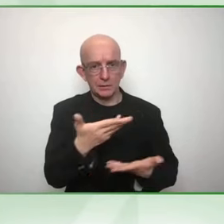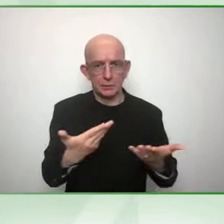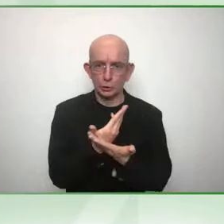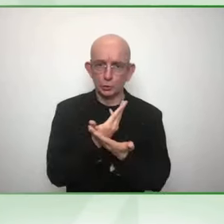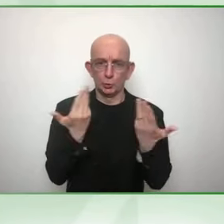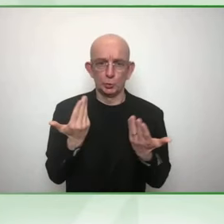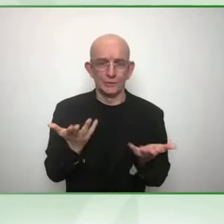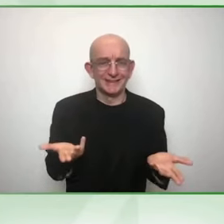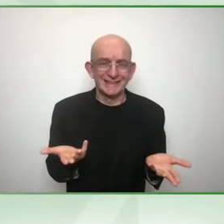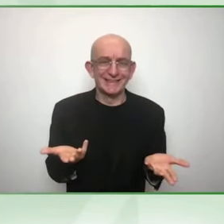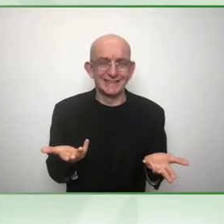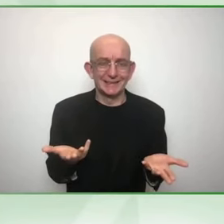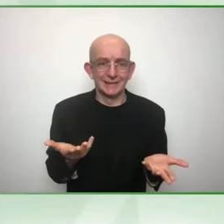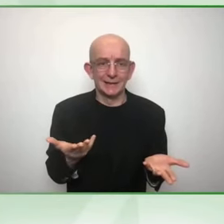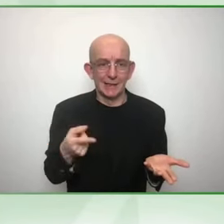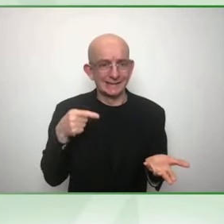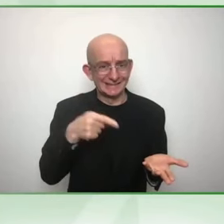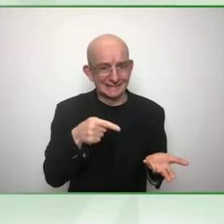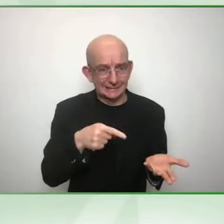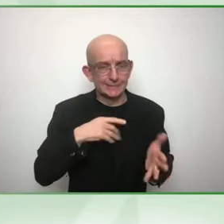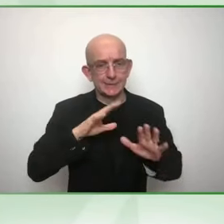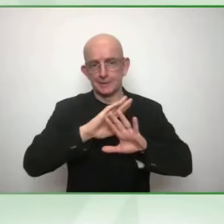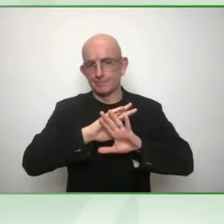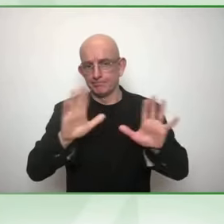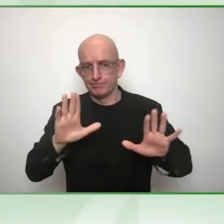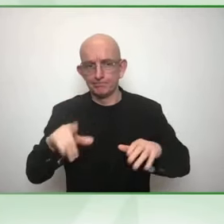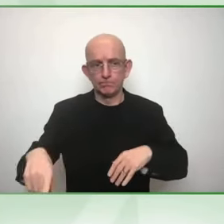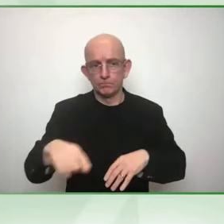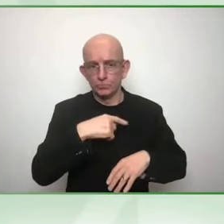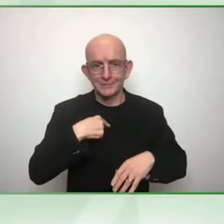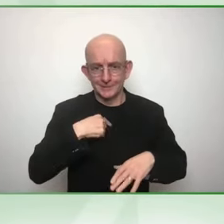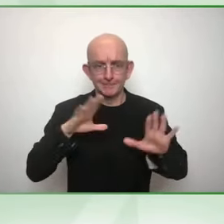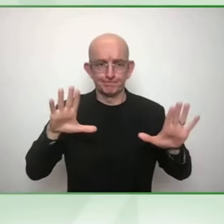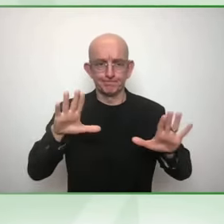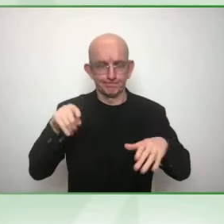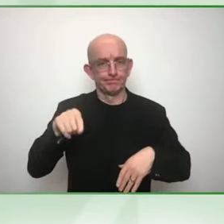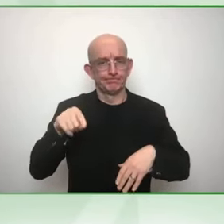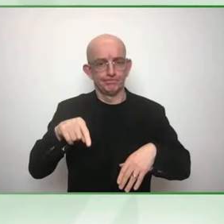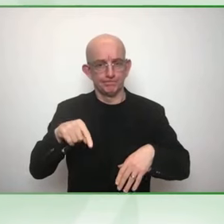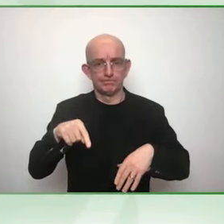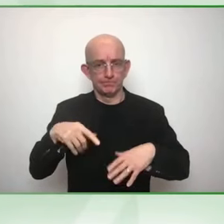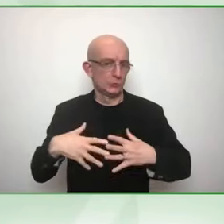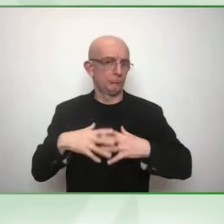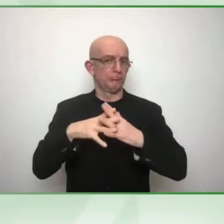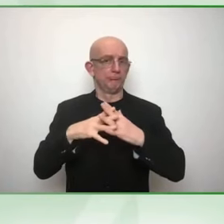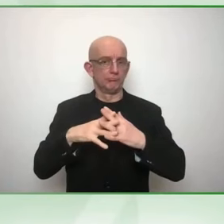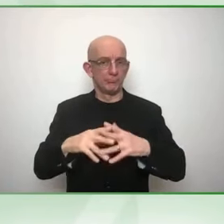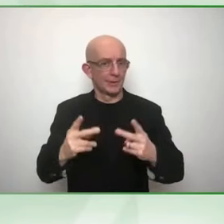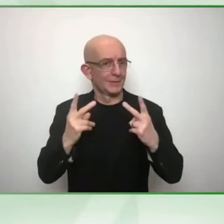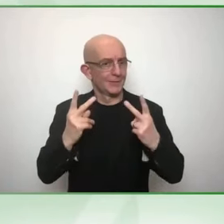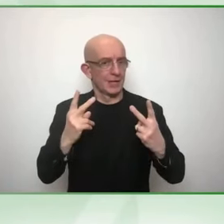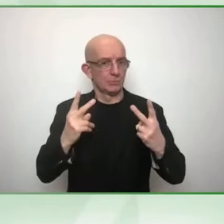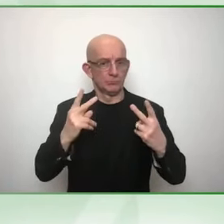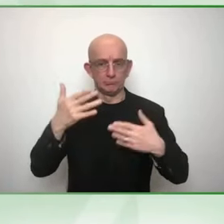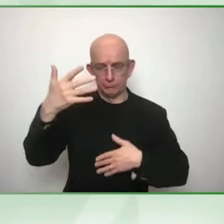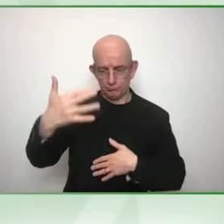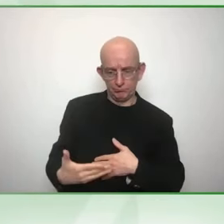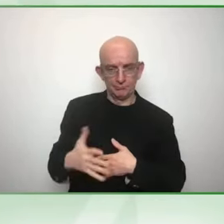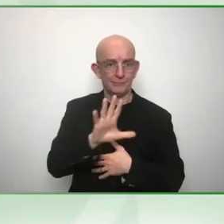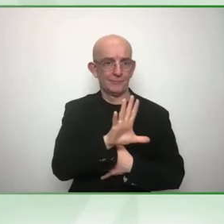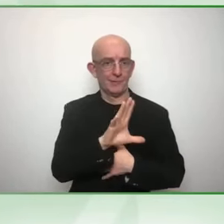Goals. As we enter this era of collaboration and interconnectedness. What we do in the Valuable 500,